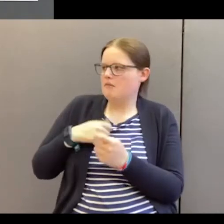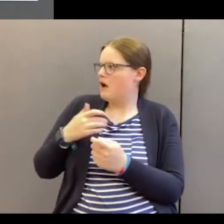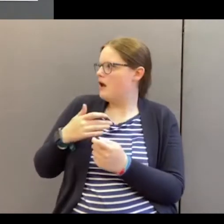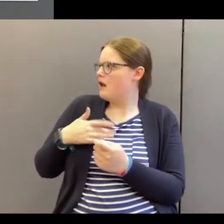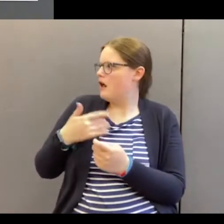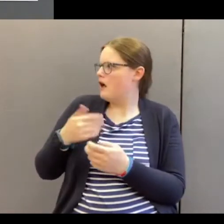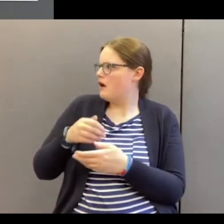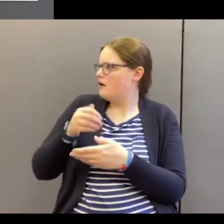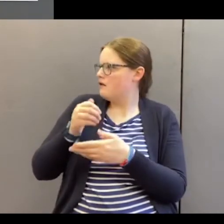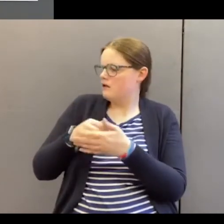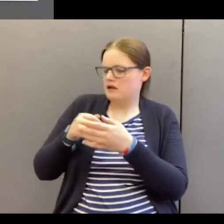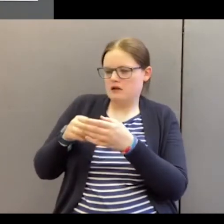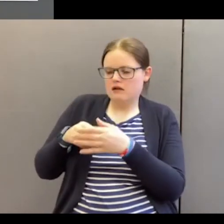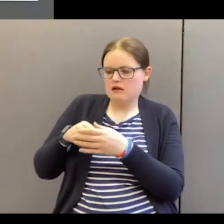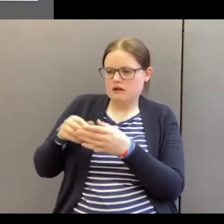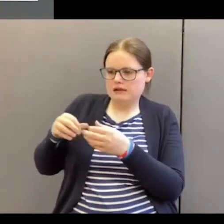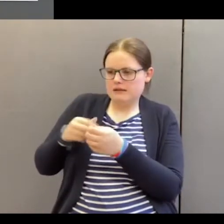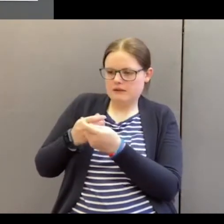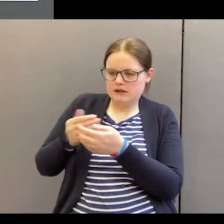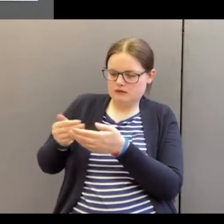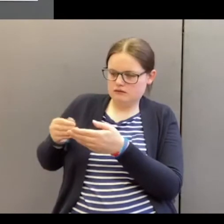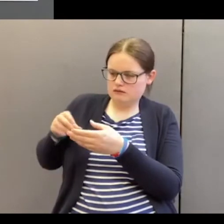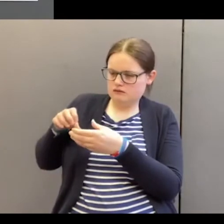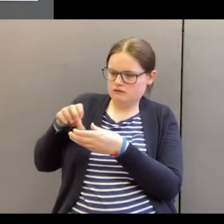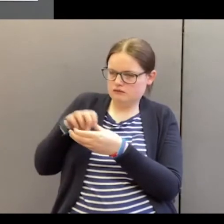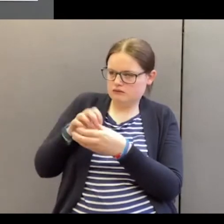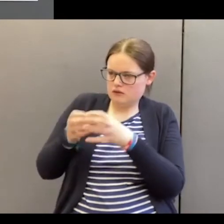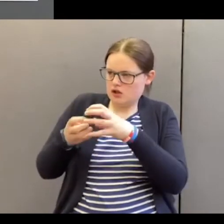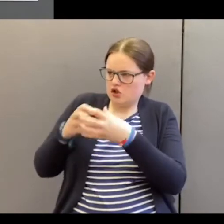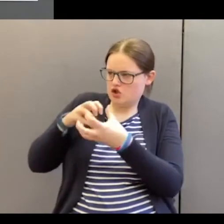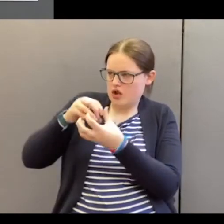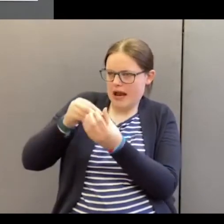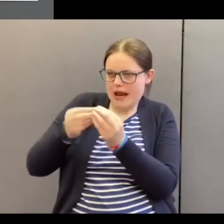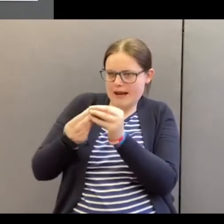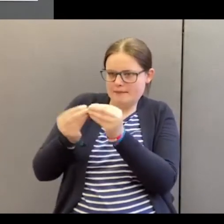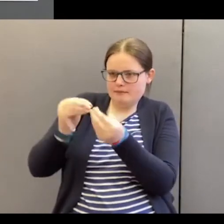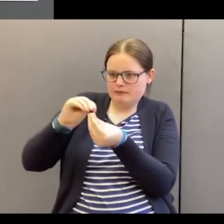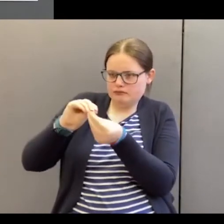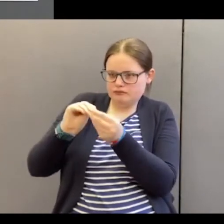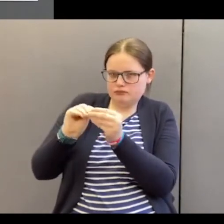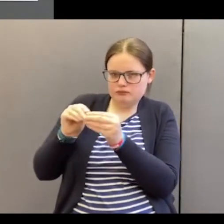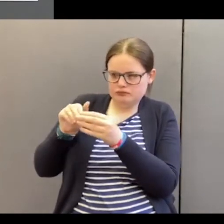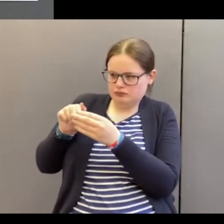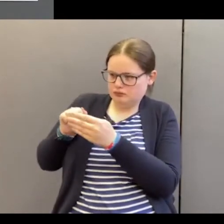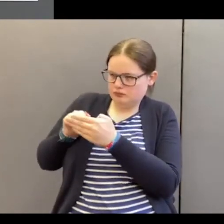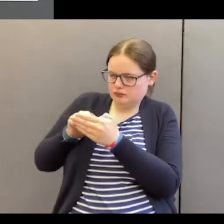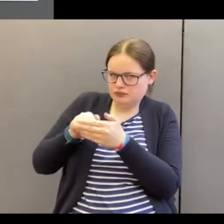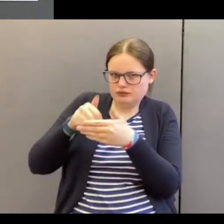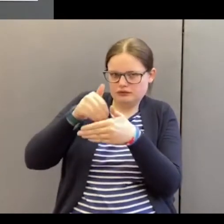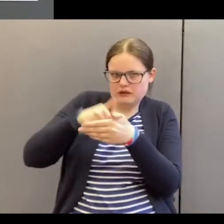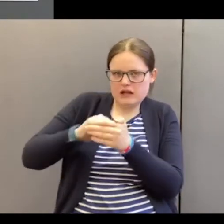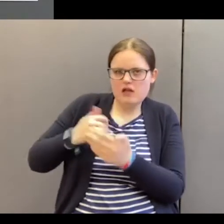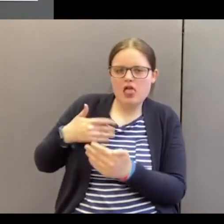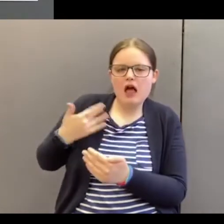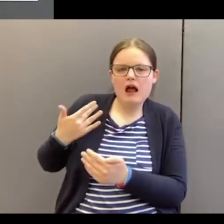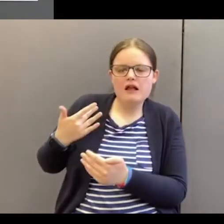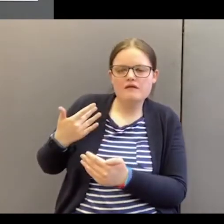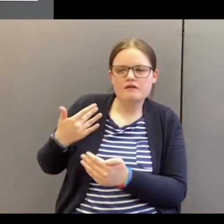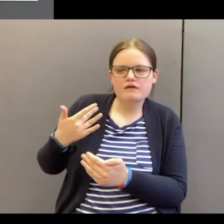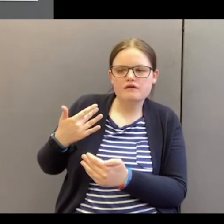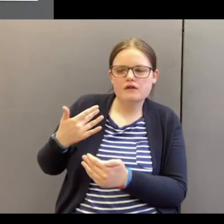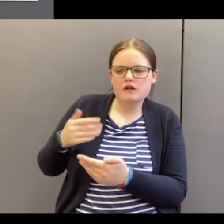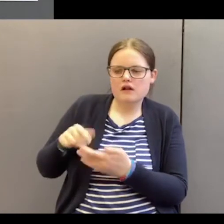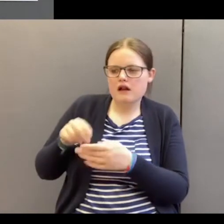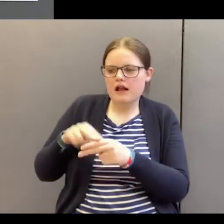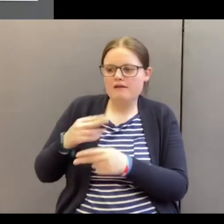And there's a pattern and a shape being pushed into your life. whether you